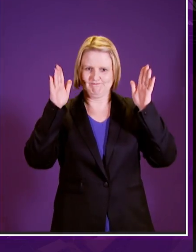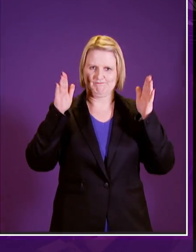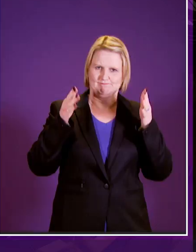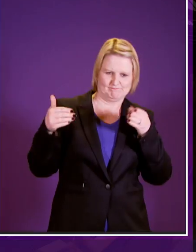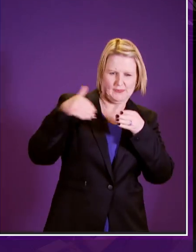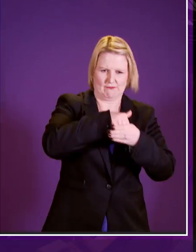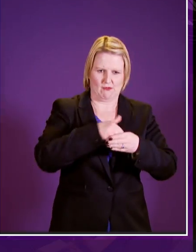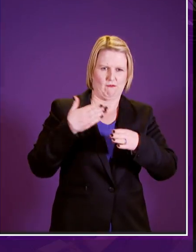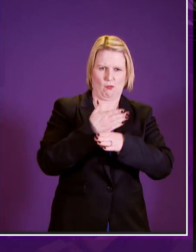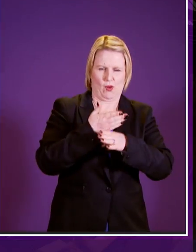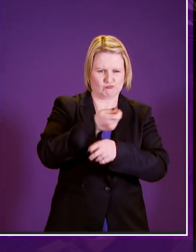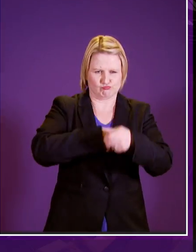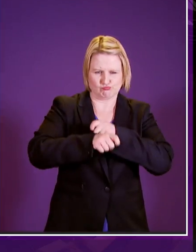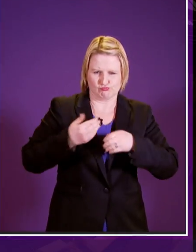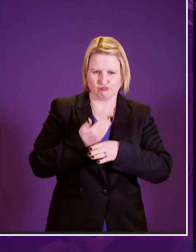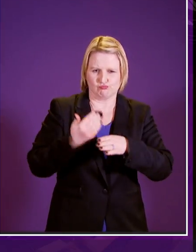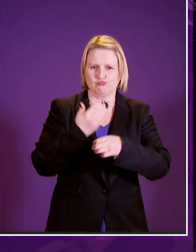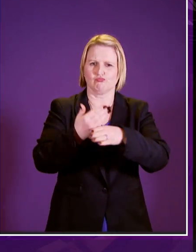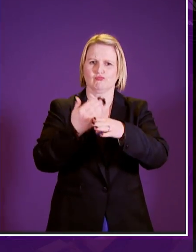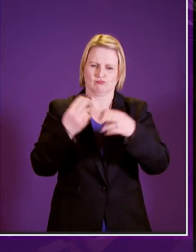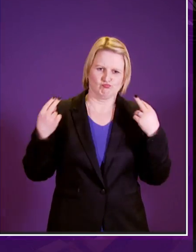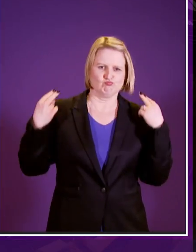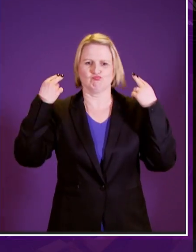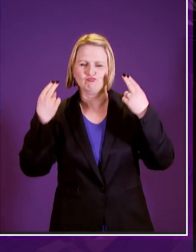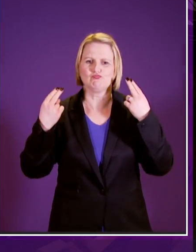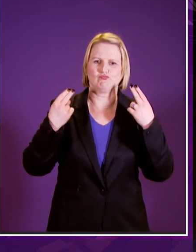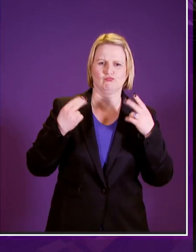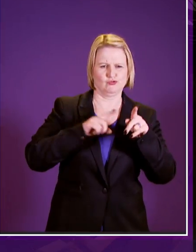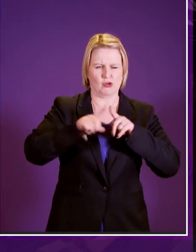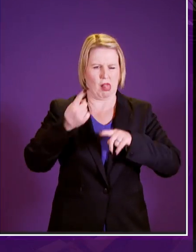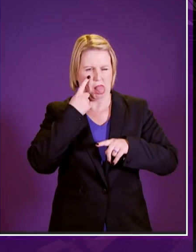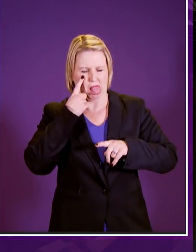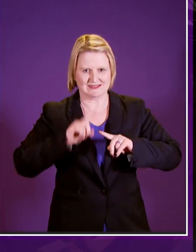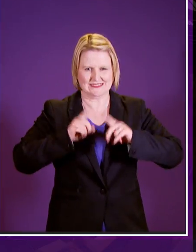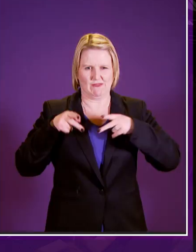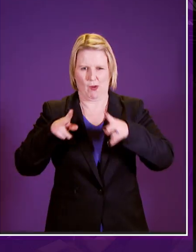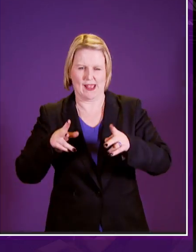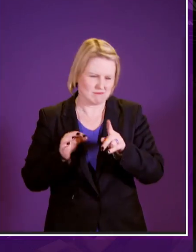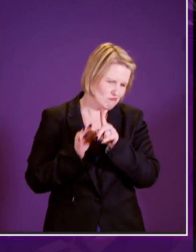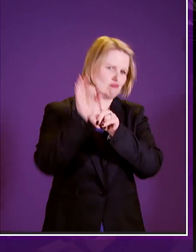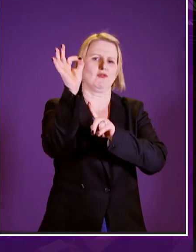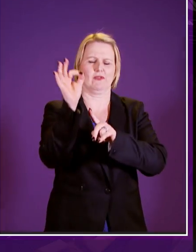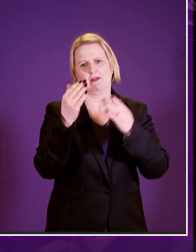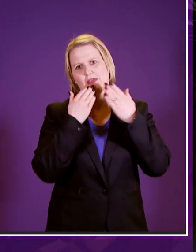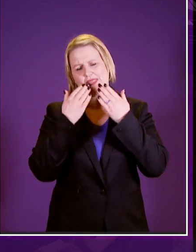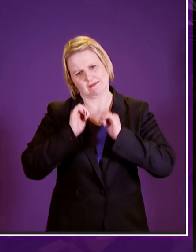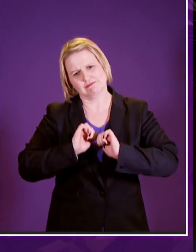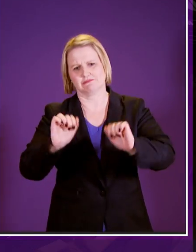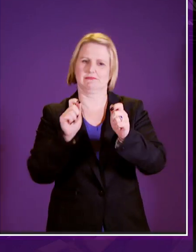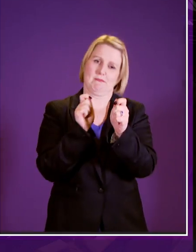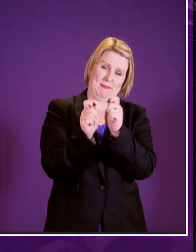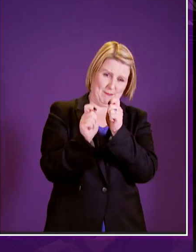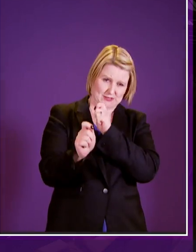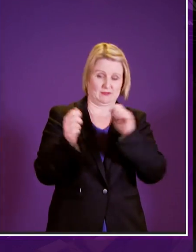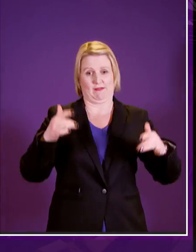work on the bill and for rising to the challenge to do things differently and to do them better I thank them for their amendments